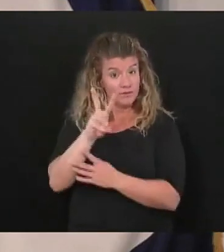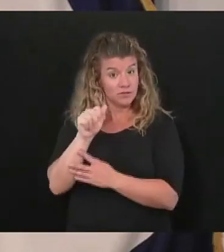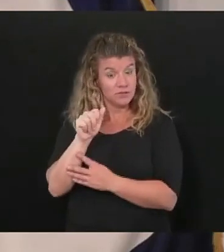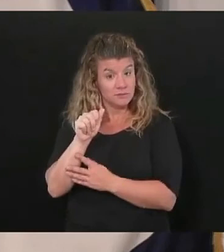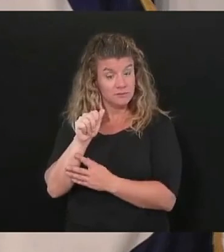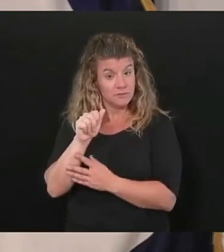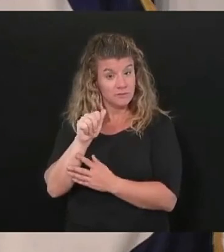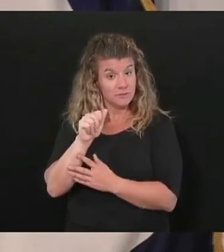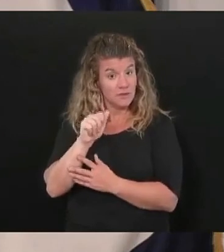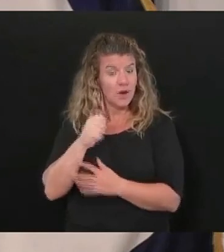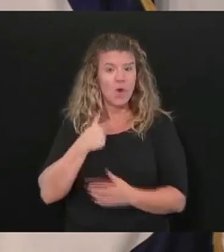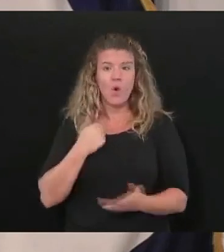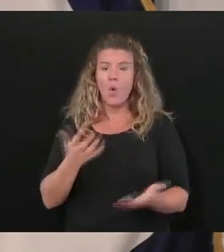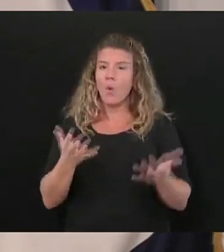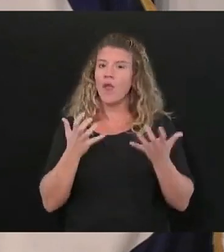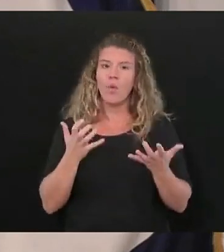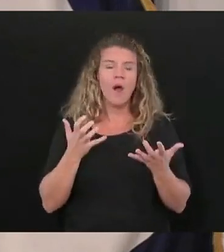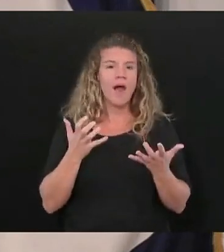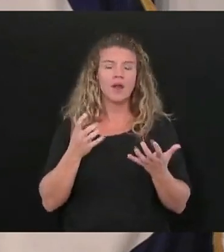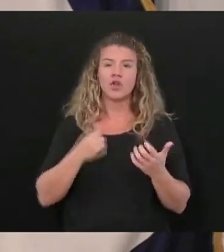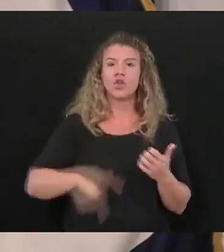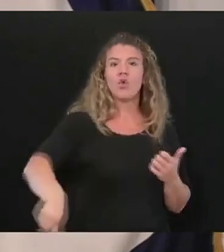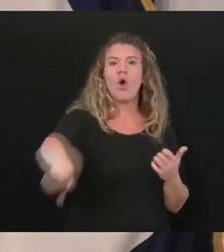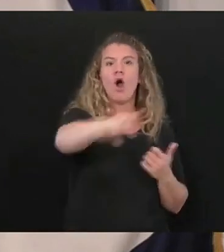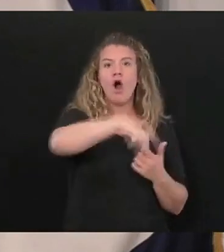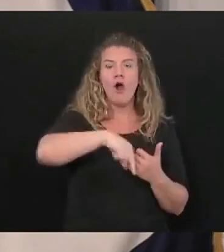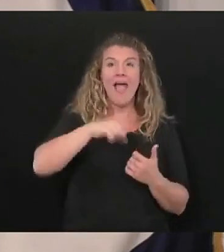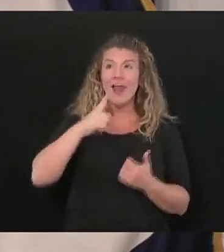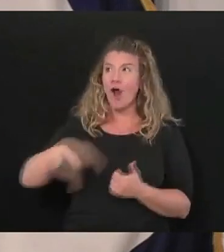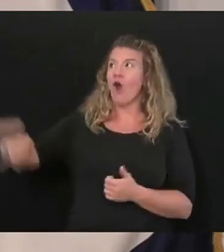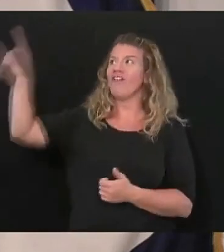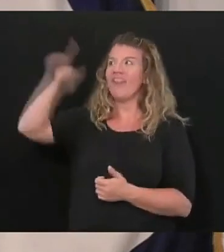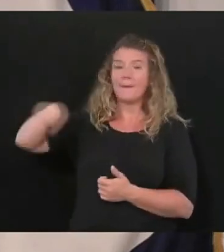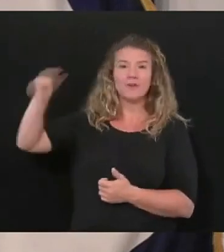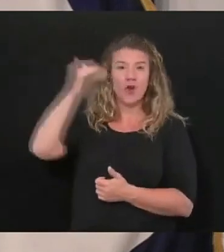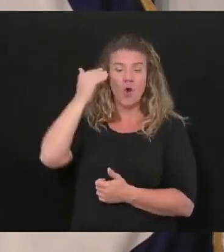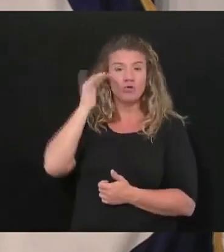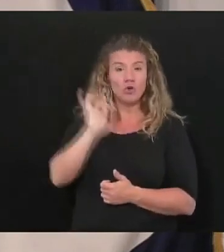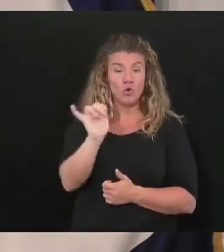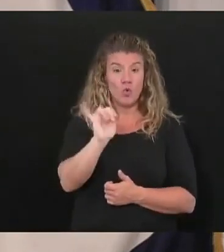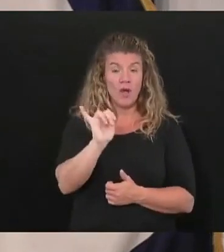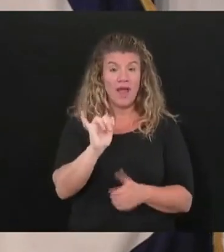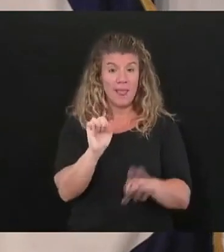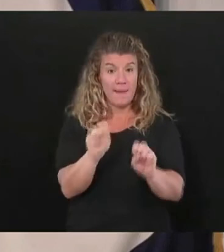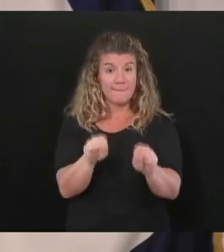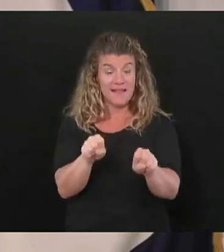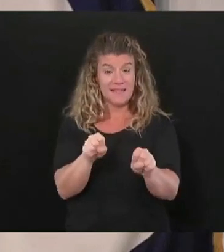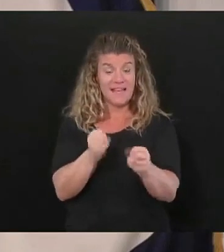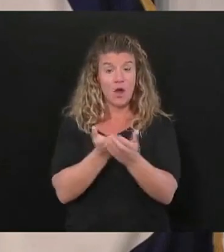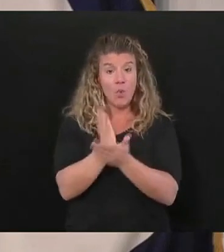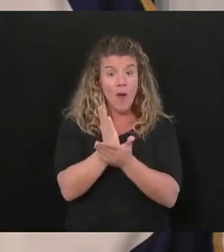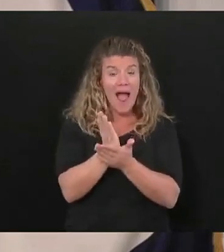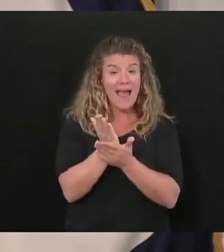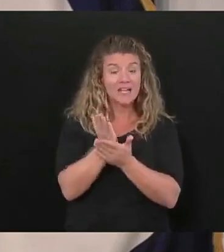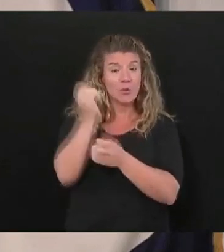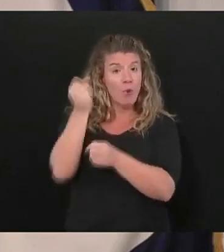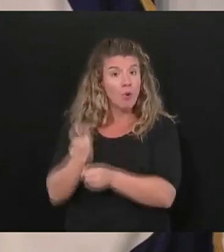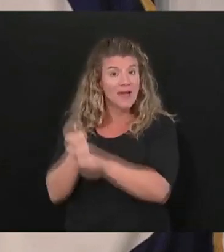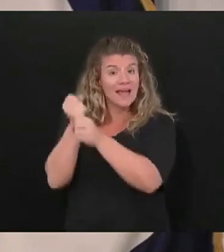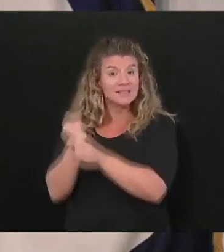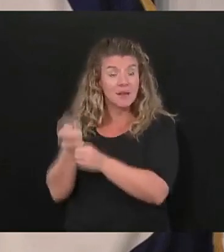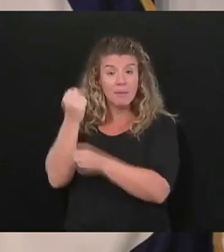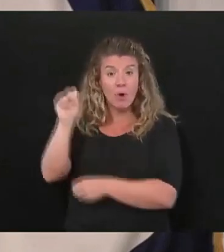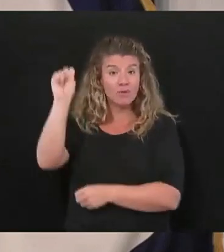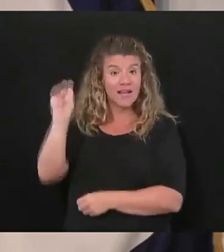we want everyone to know that as far as their ability and right to protest or whatever like